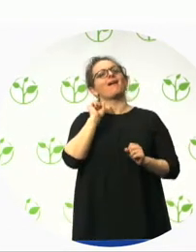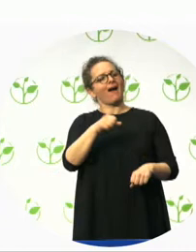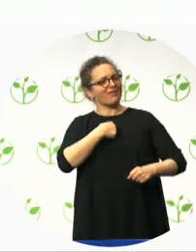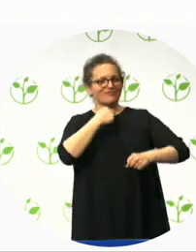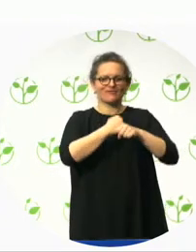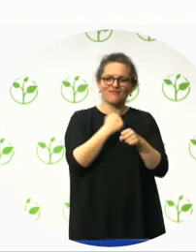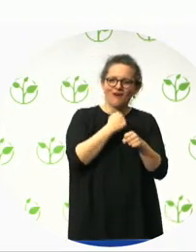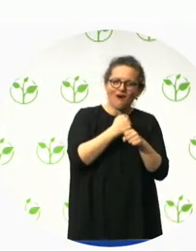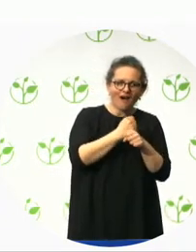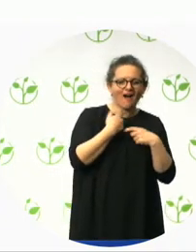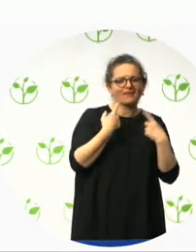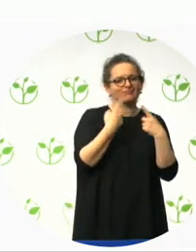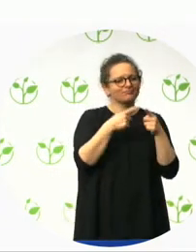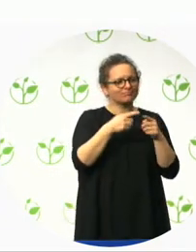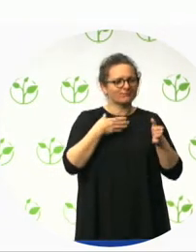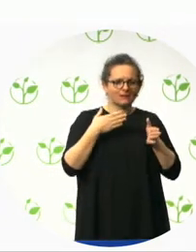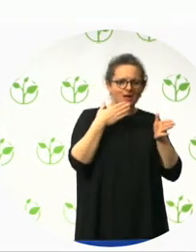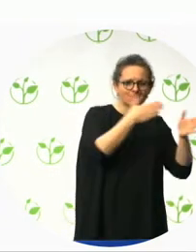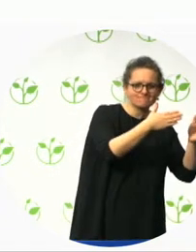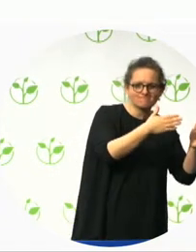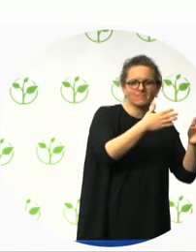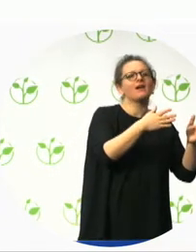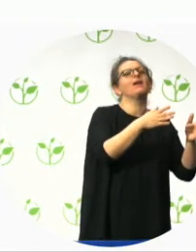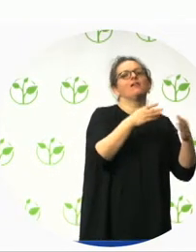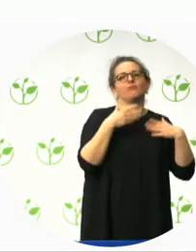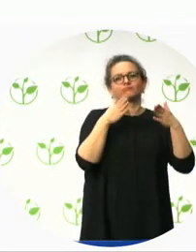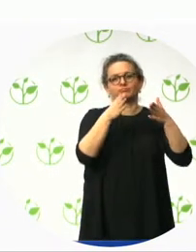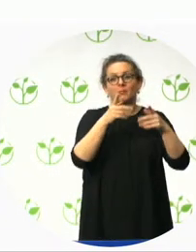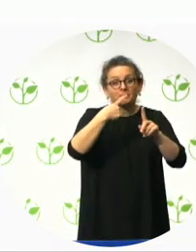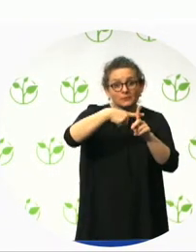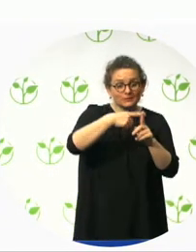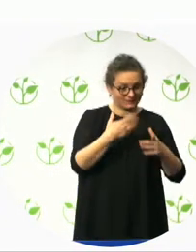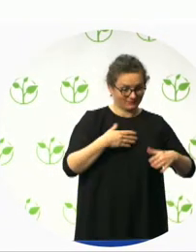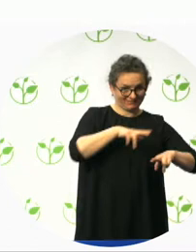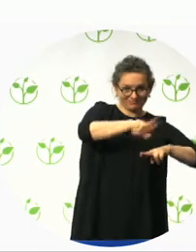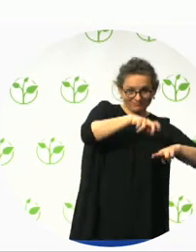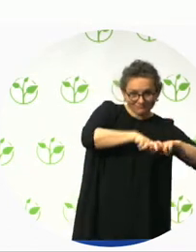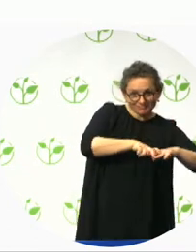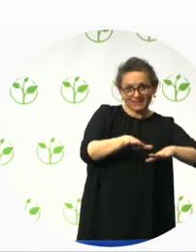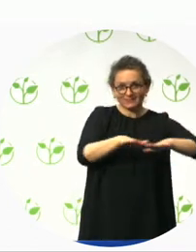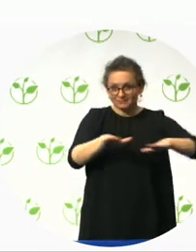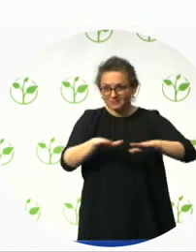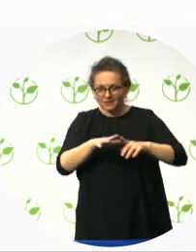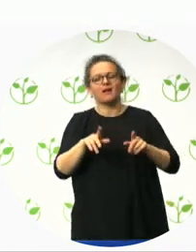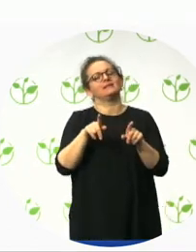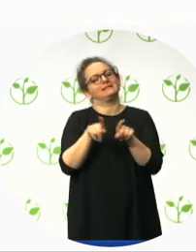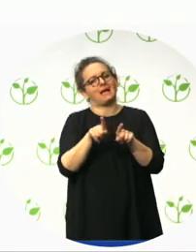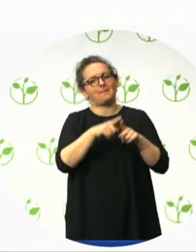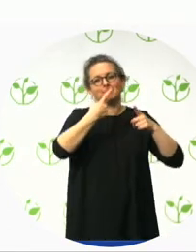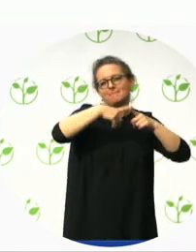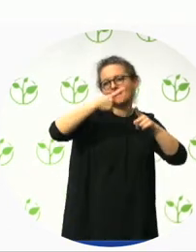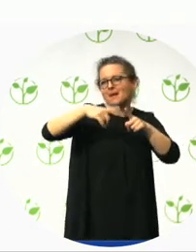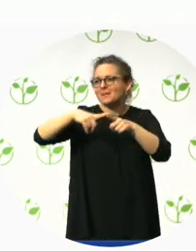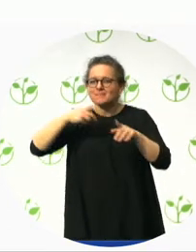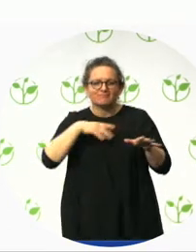meet all kinds of needs. Equipment that facilitates different shapes, sizes and work styles. Technology that supports and meets specific